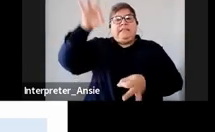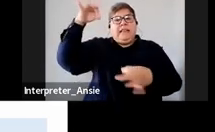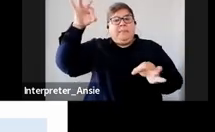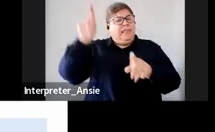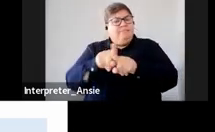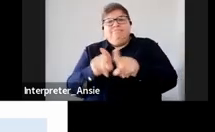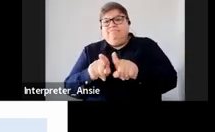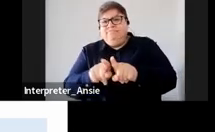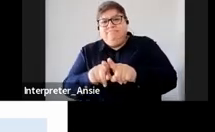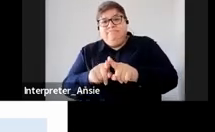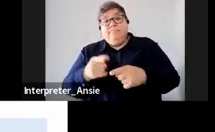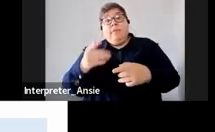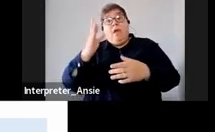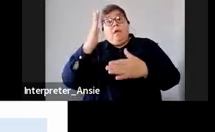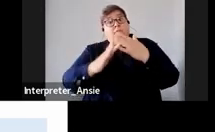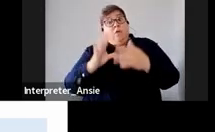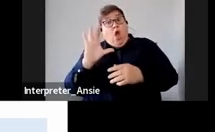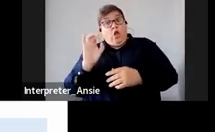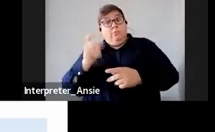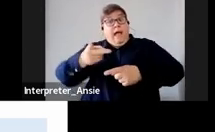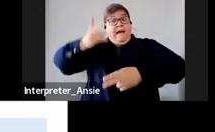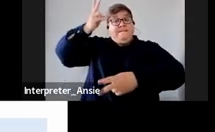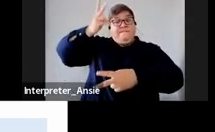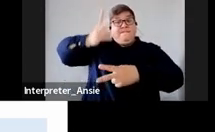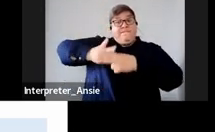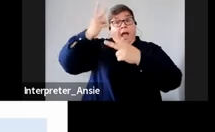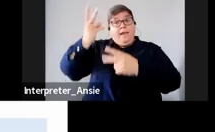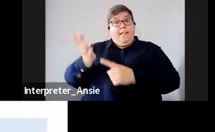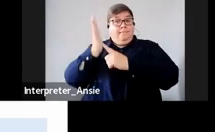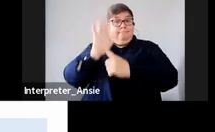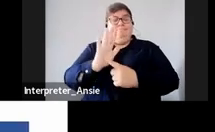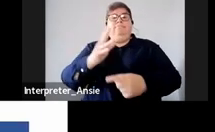end of October and then the final submission is end of May